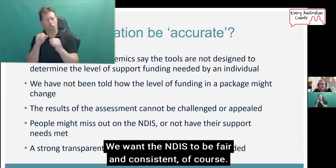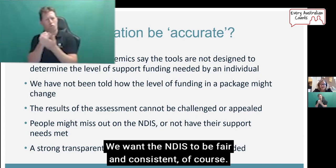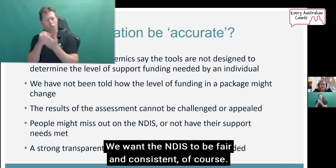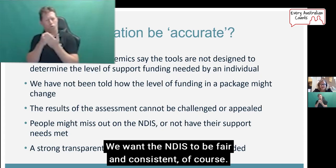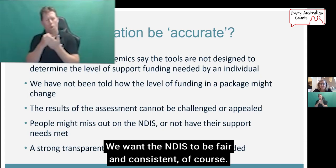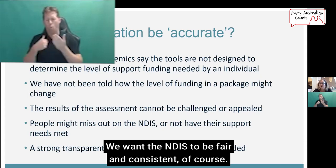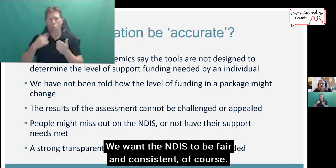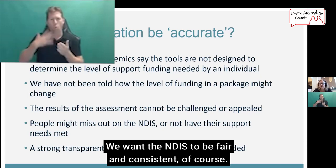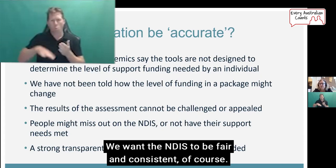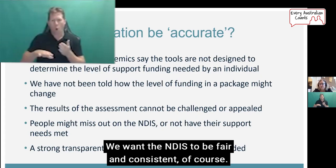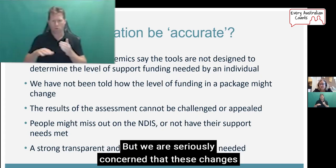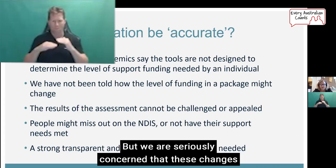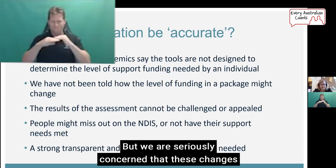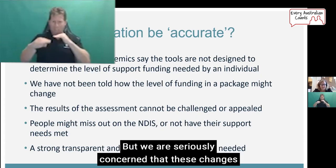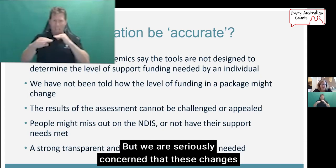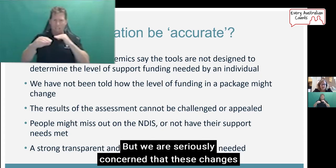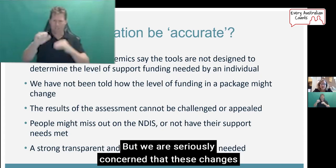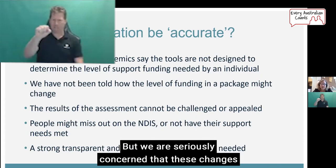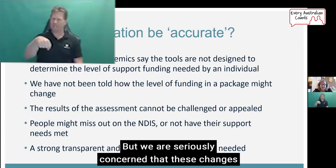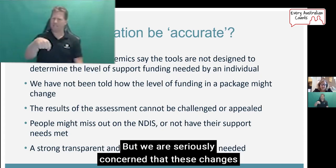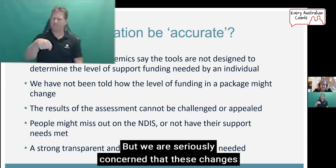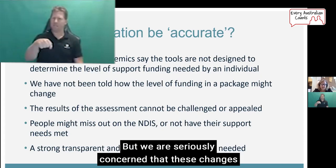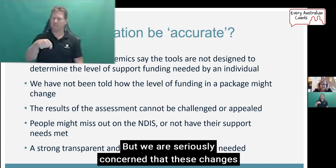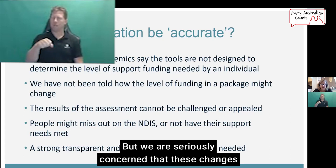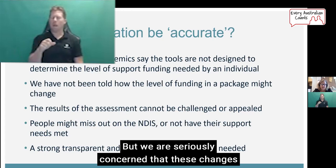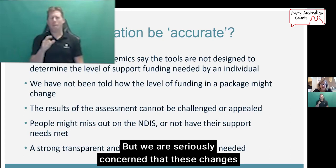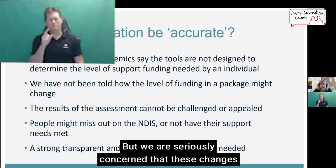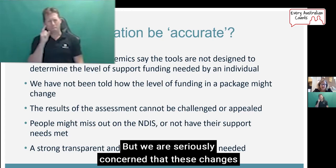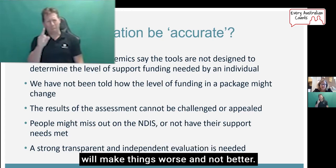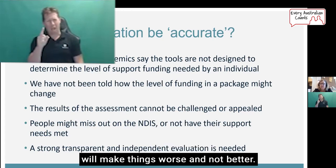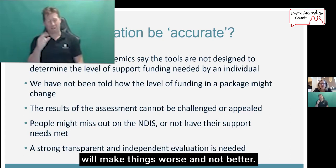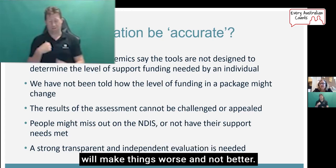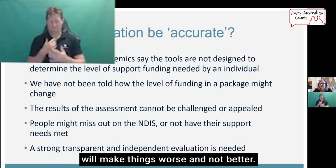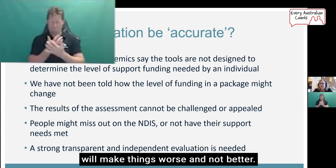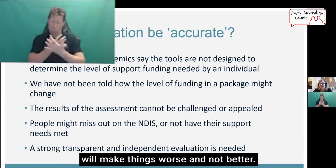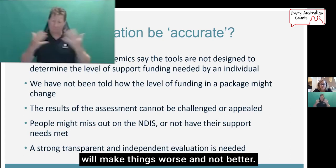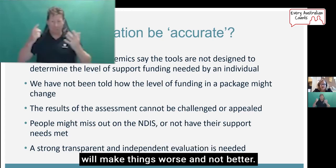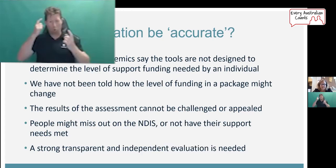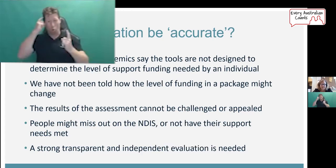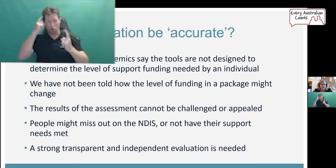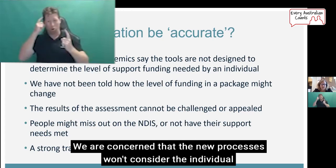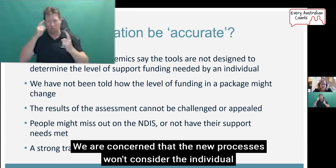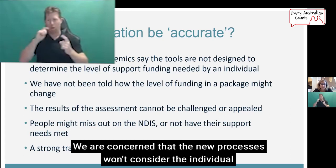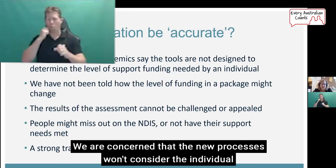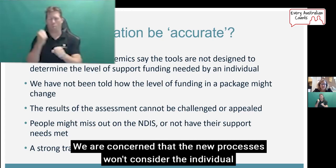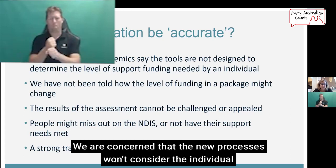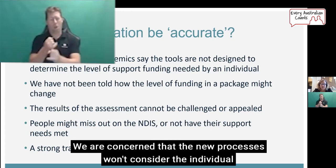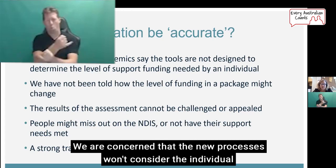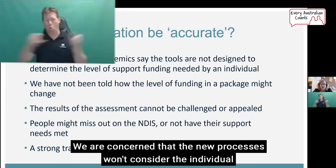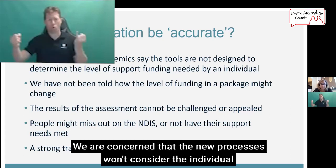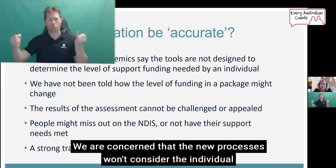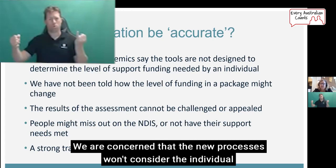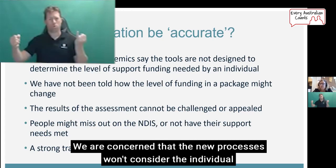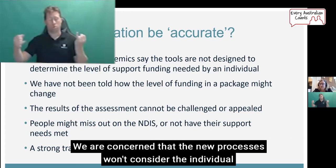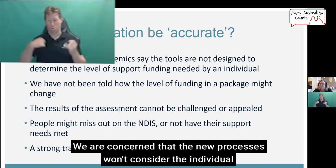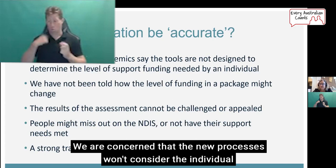fair and consistent, of course. But we are seriously concerned that these changes will make things worse and not better. We are concerned that the new